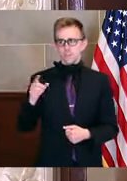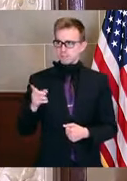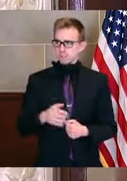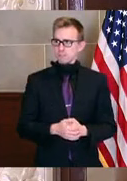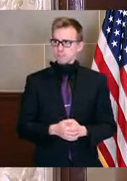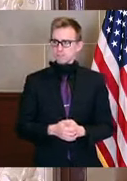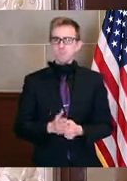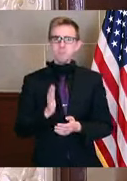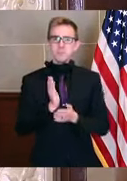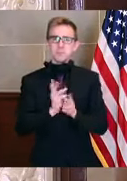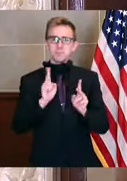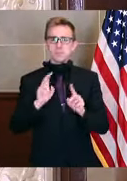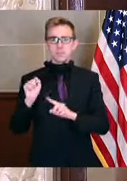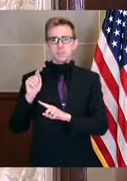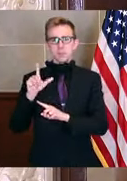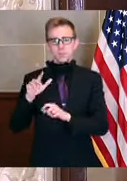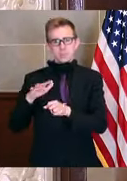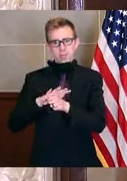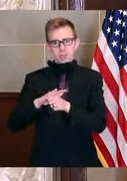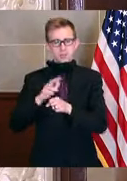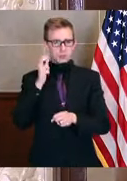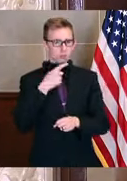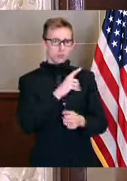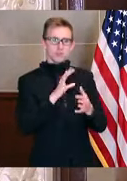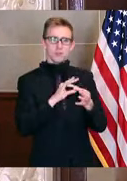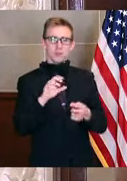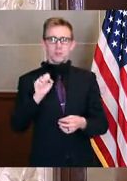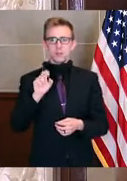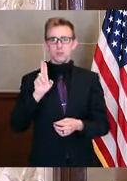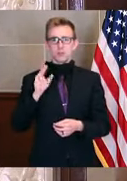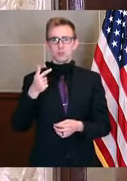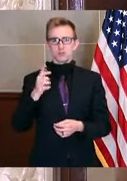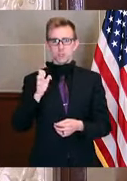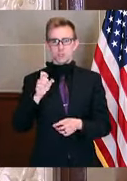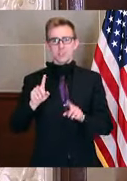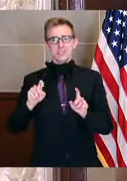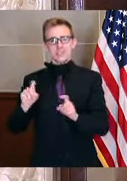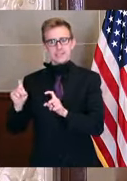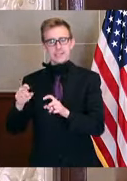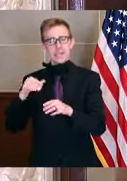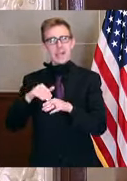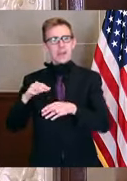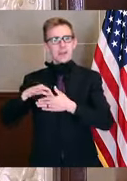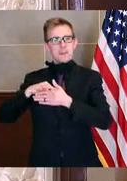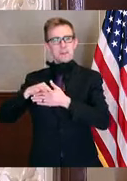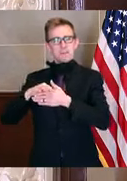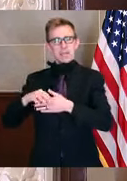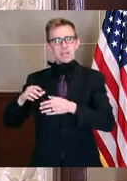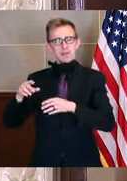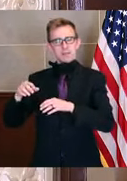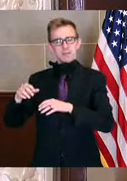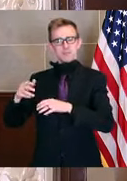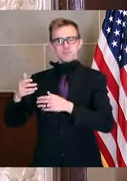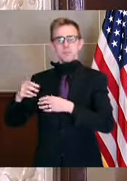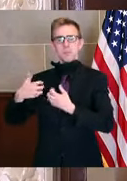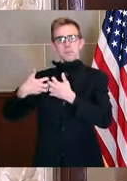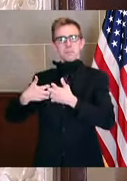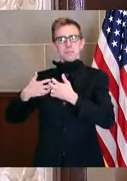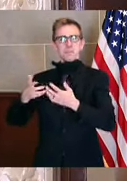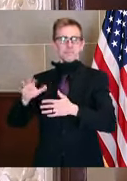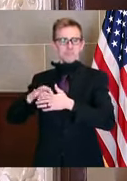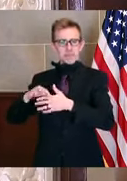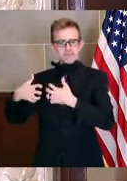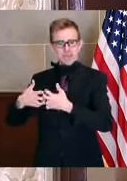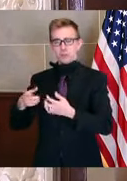Governor, some people in the St. Louis area heard you talk about surge testing at the meatpacking facility and wonder if in the St. Louis area there have been